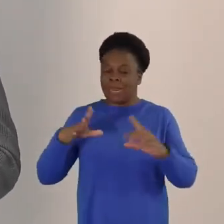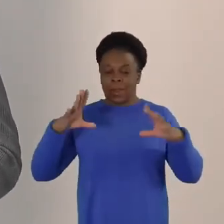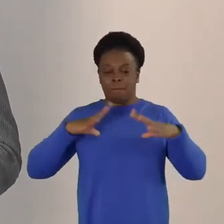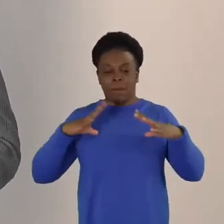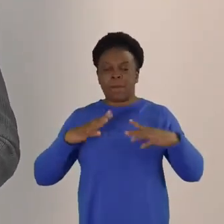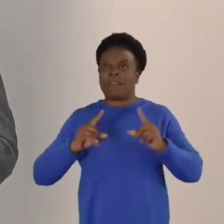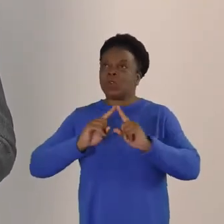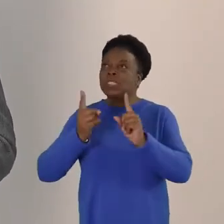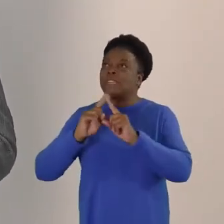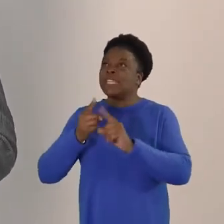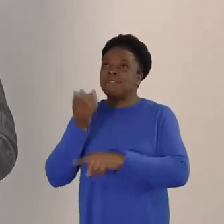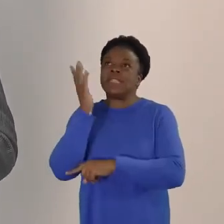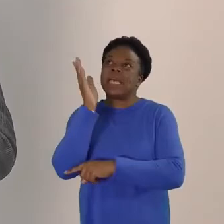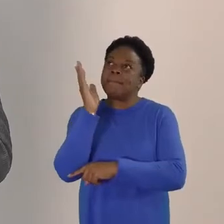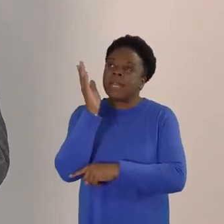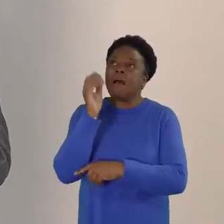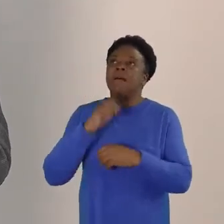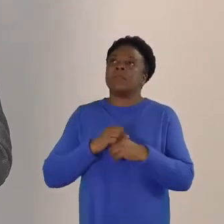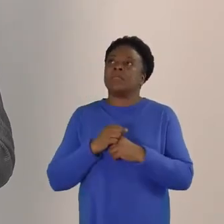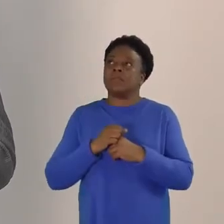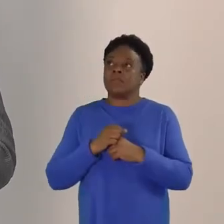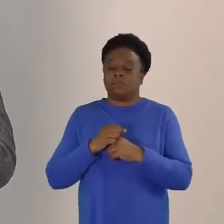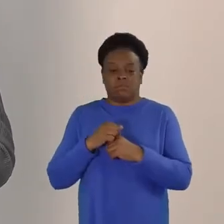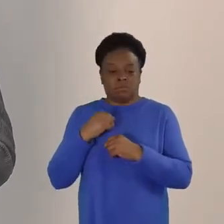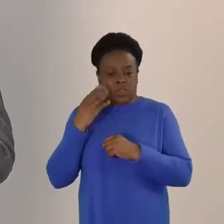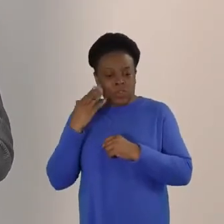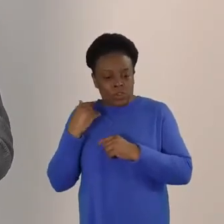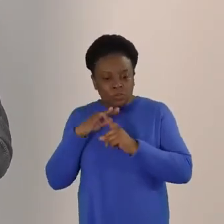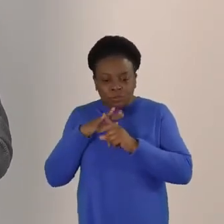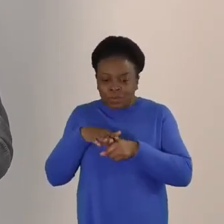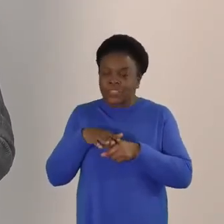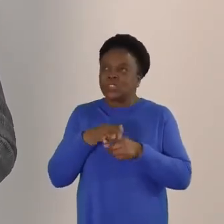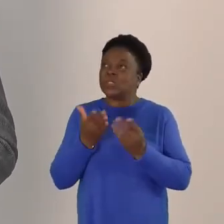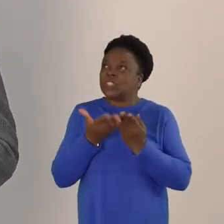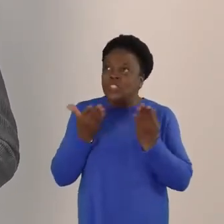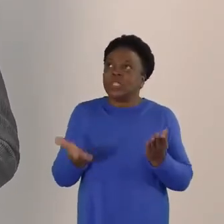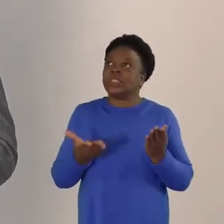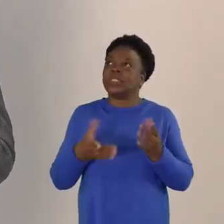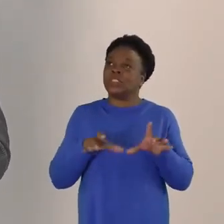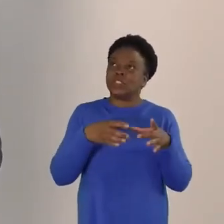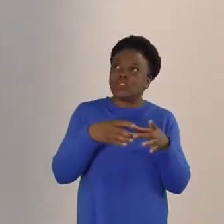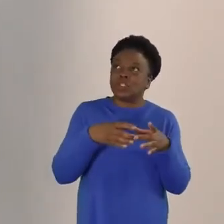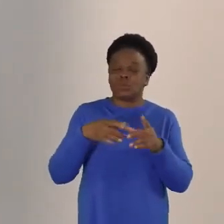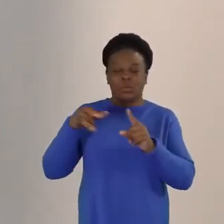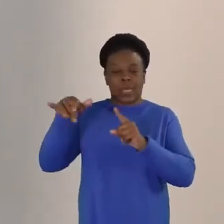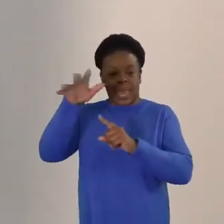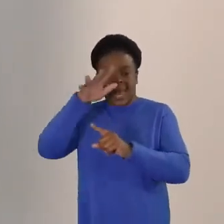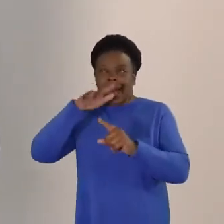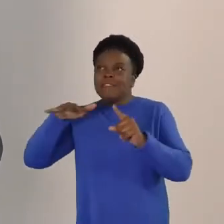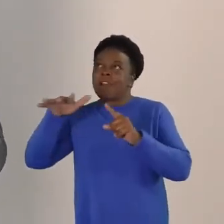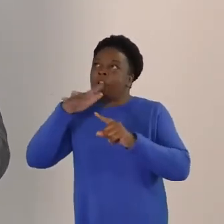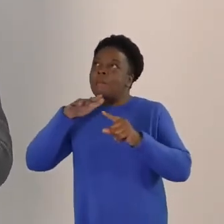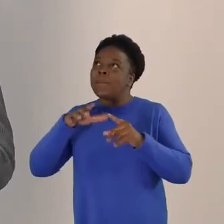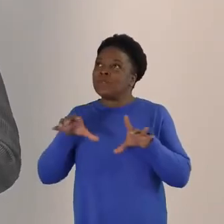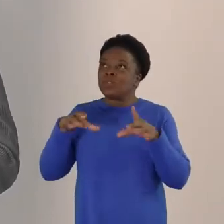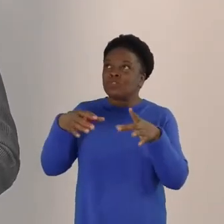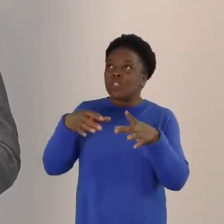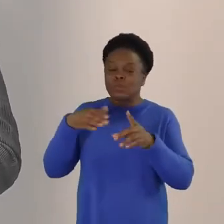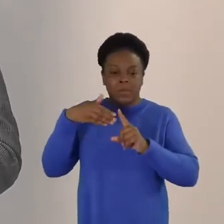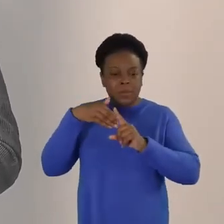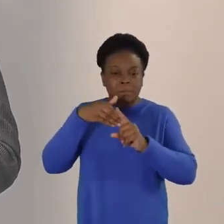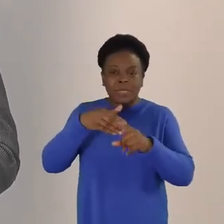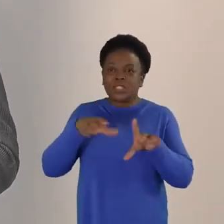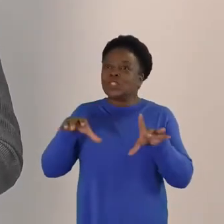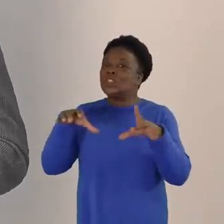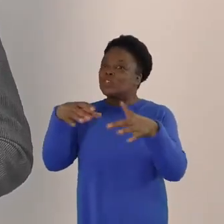Roundtable, the Baptist Environmental Network, and the Mission Forum. And Father, we pray for